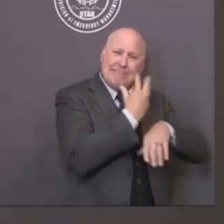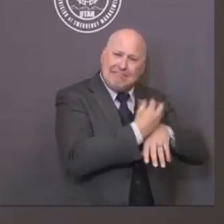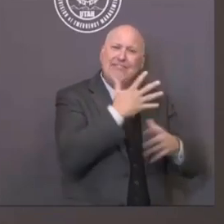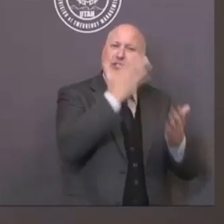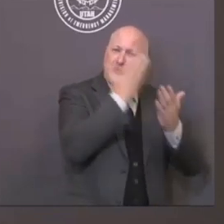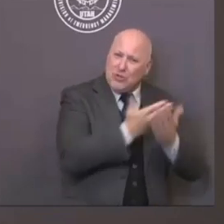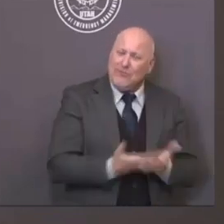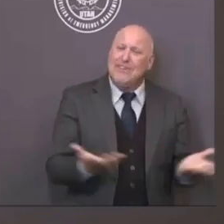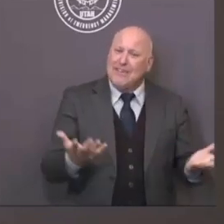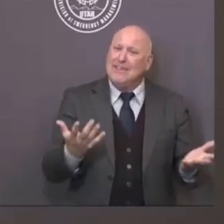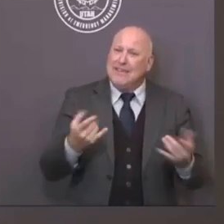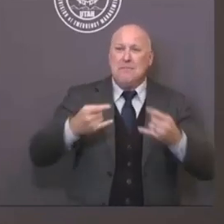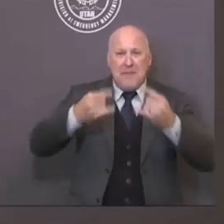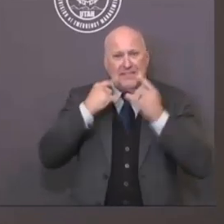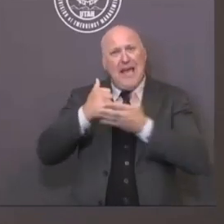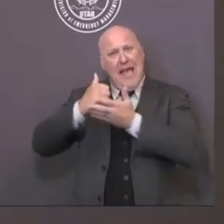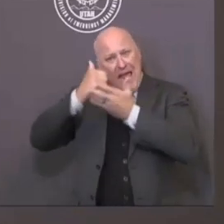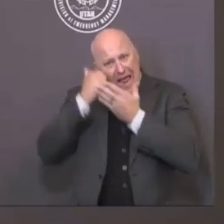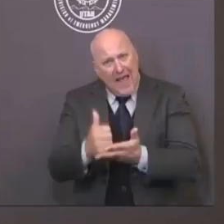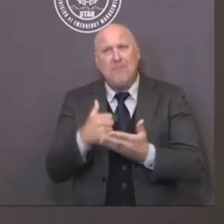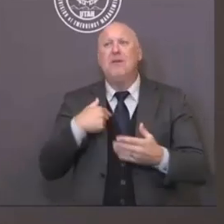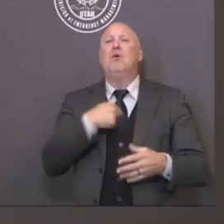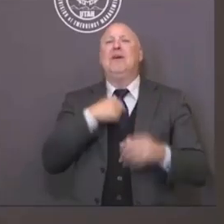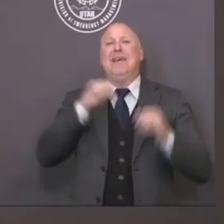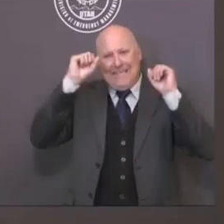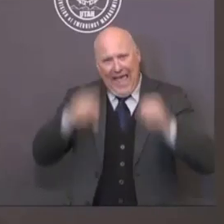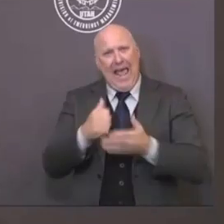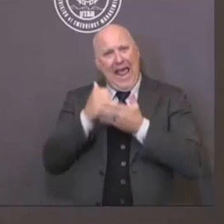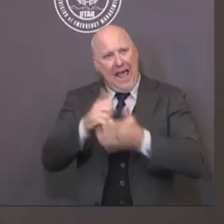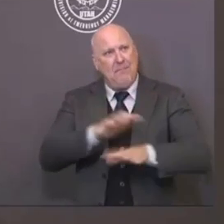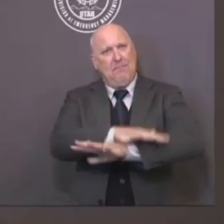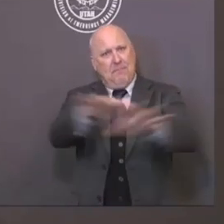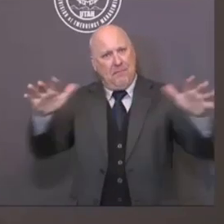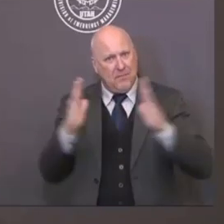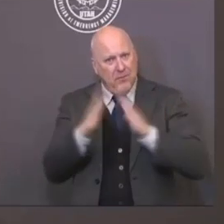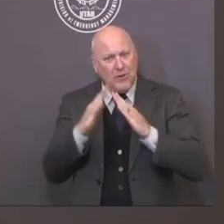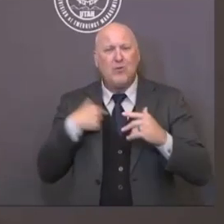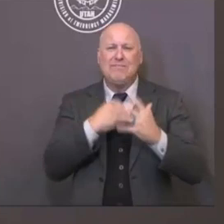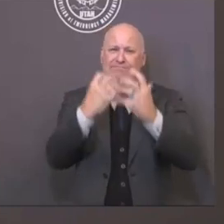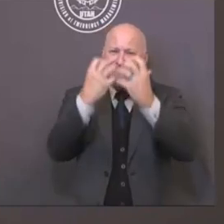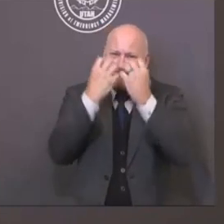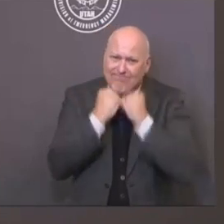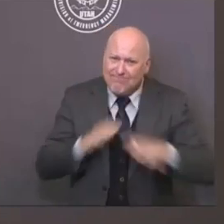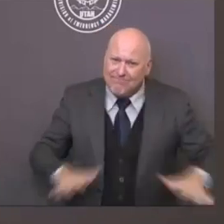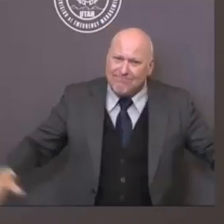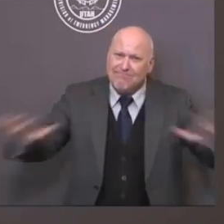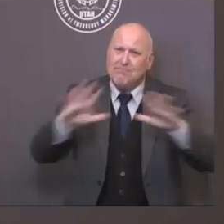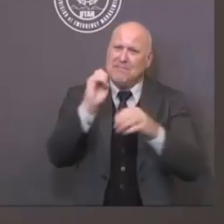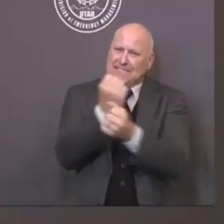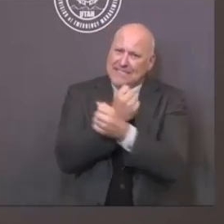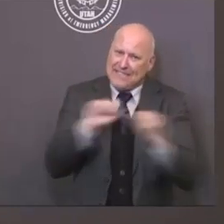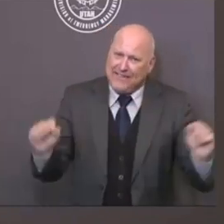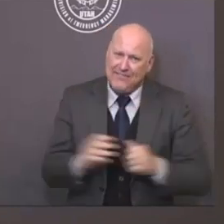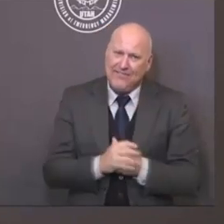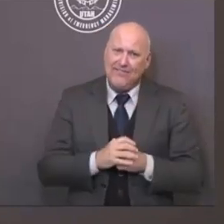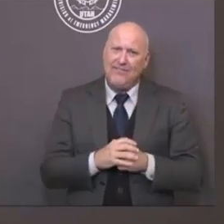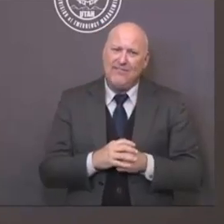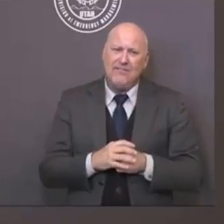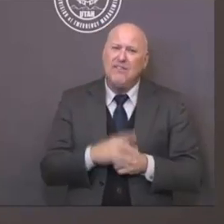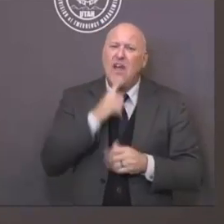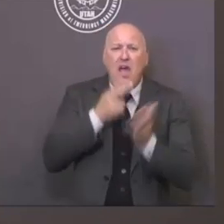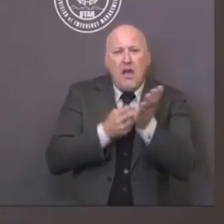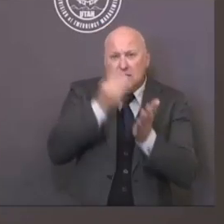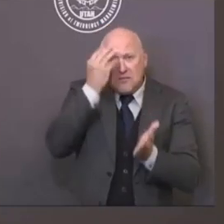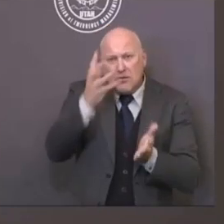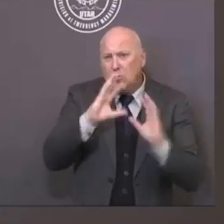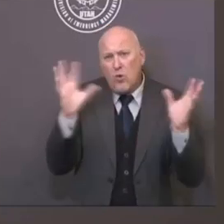that same kind of caring today. There is really no excuse for all of us to not wear face coverings and a mask to